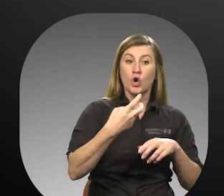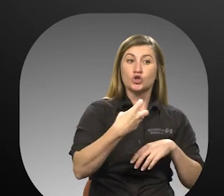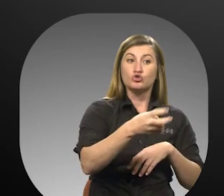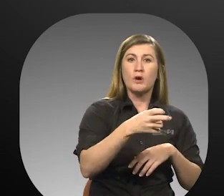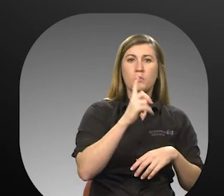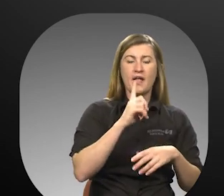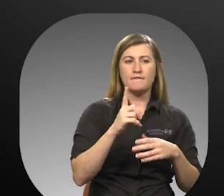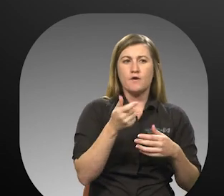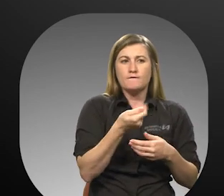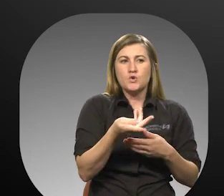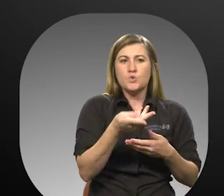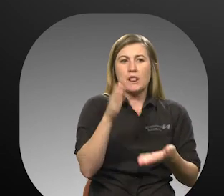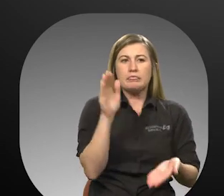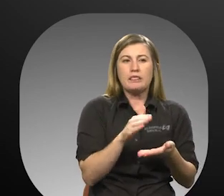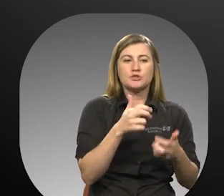avoid peak travel periods.